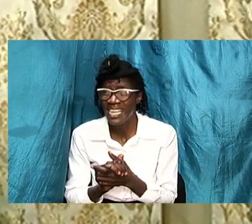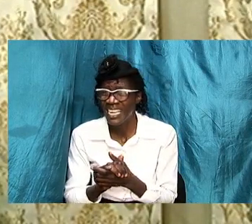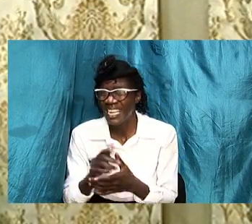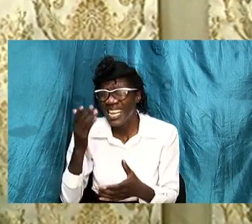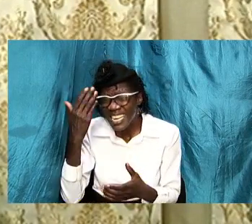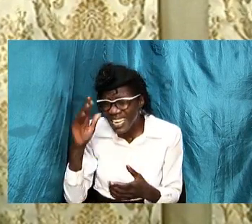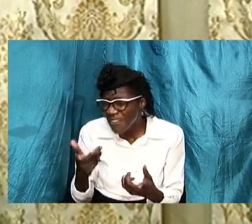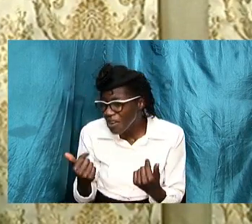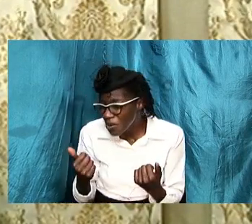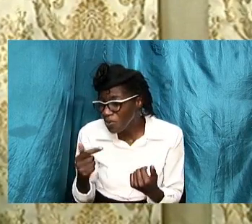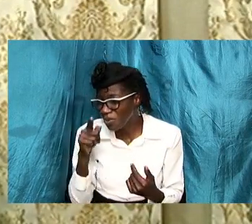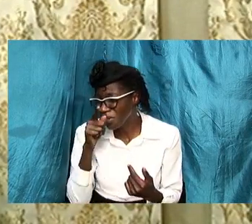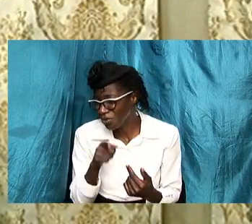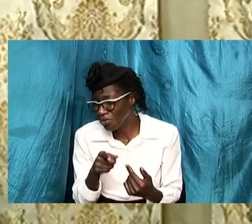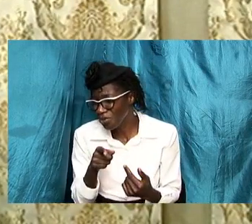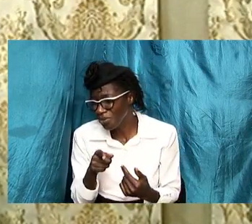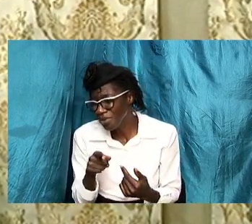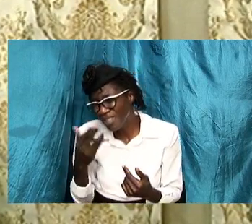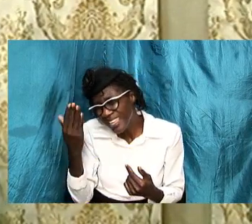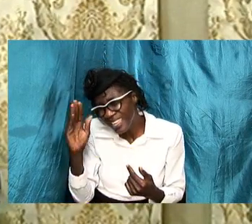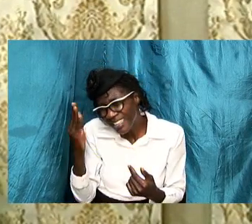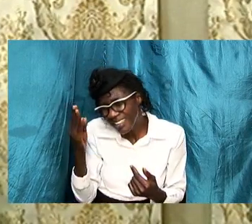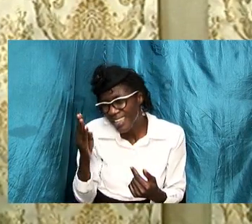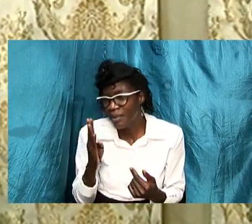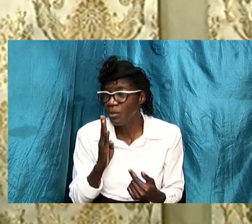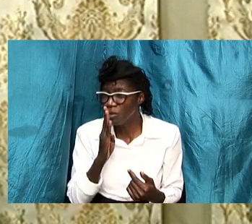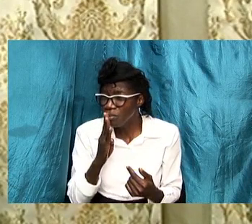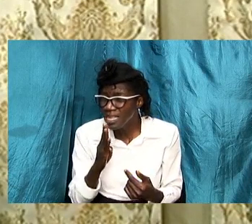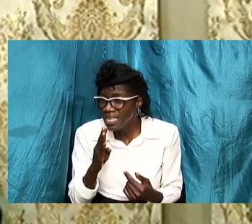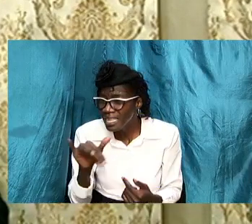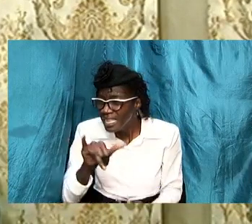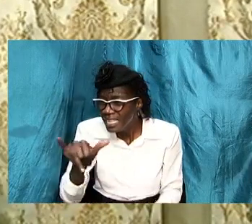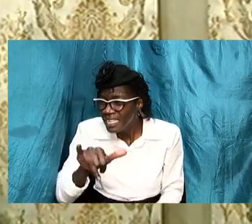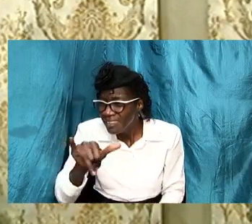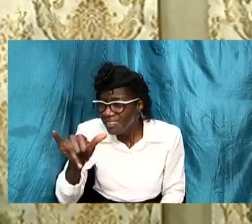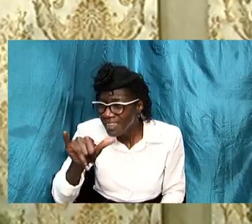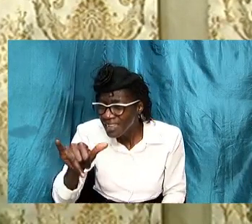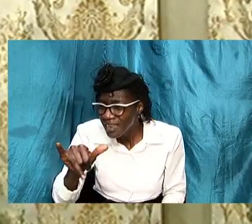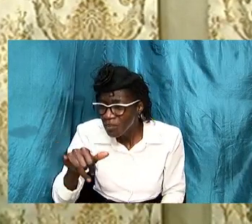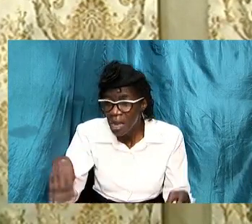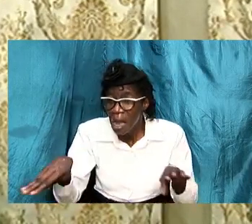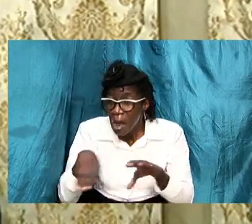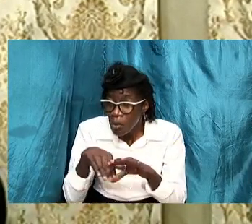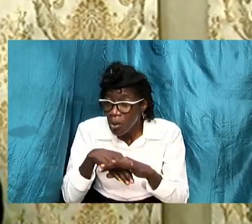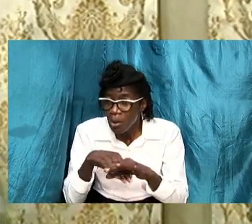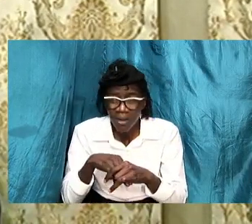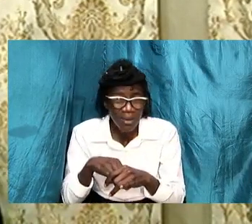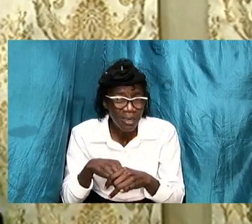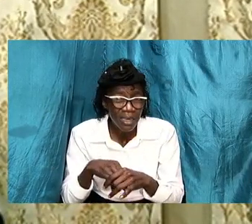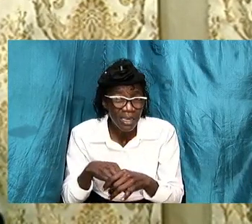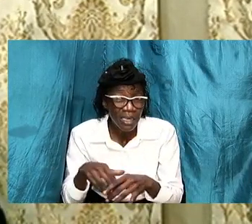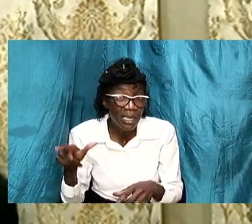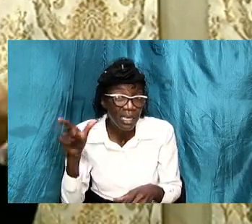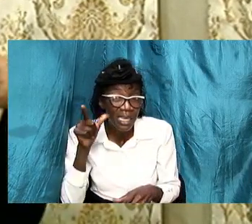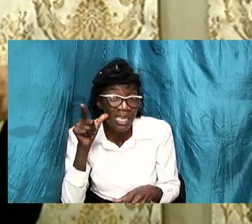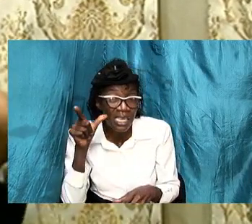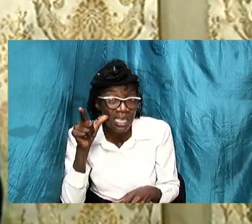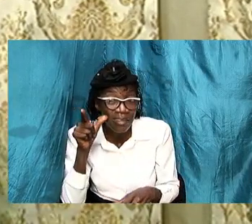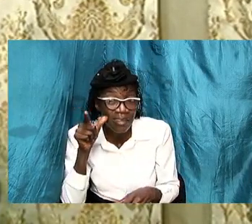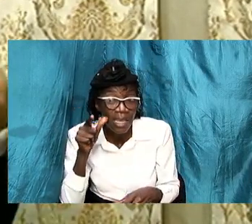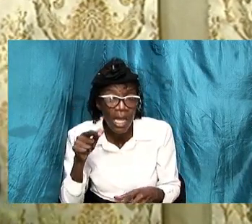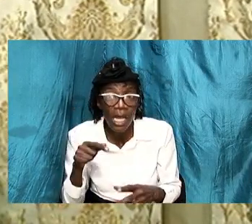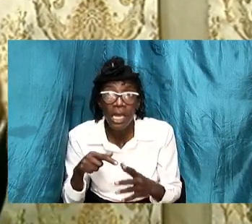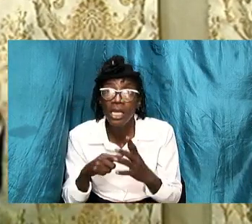there seem to be a commonality among ladies it is suggesting that